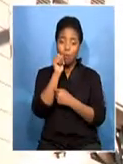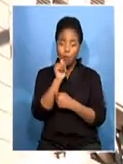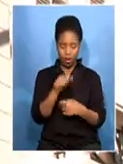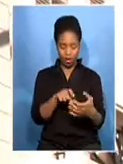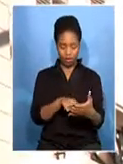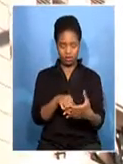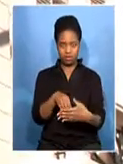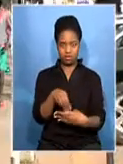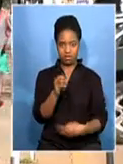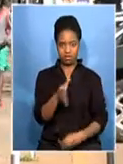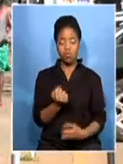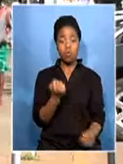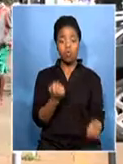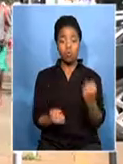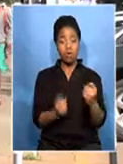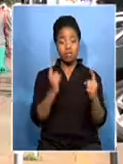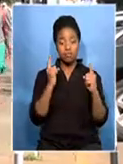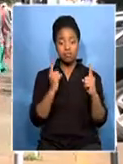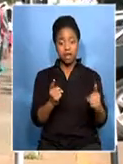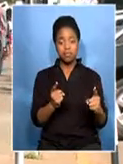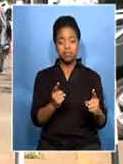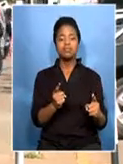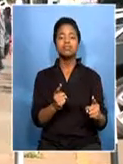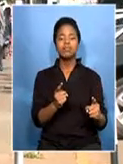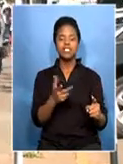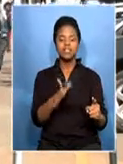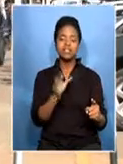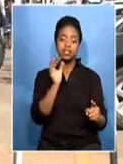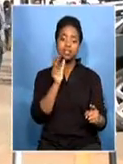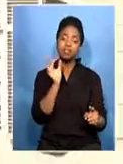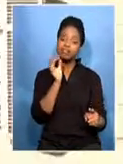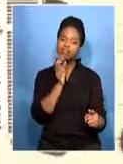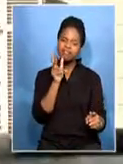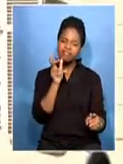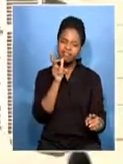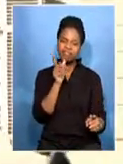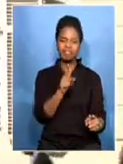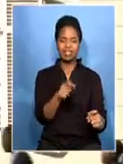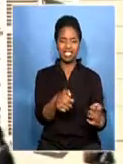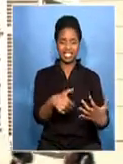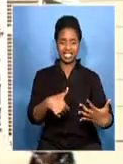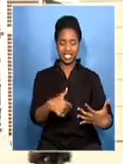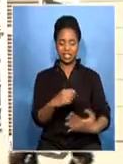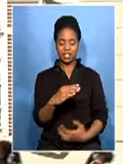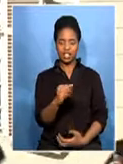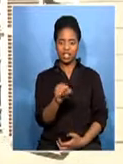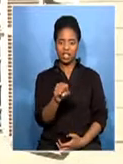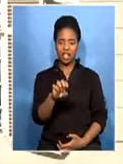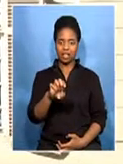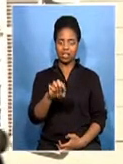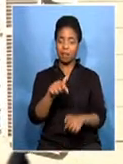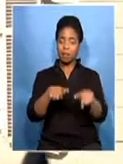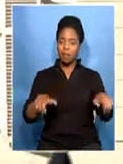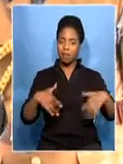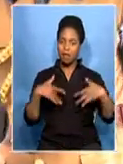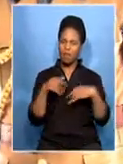The Constitutional Court today also started hearing six cases relating to elections, including from Zimbabweans living abroad. President